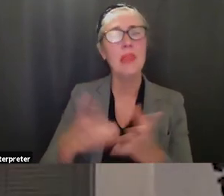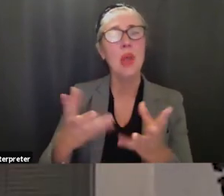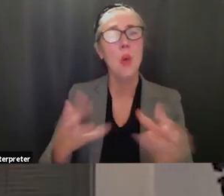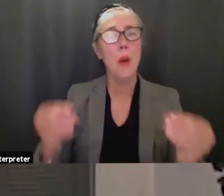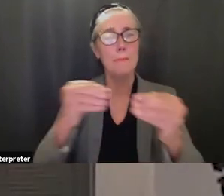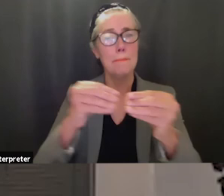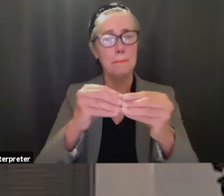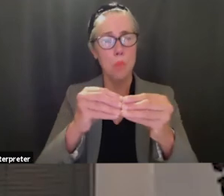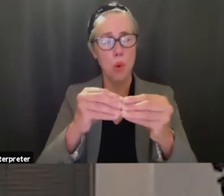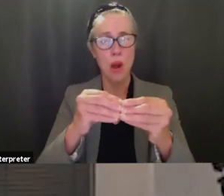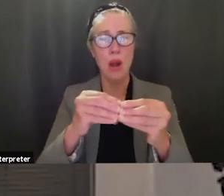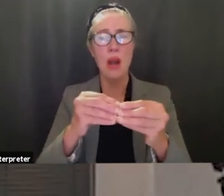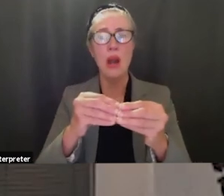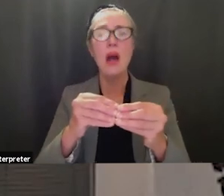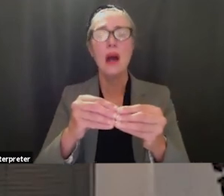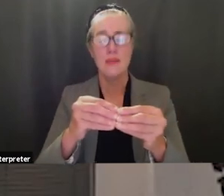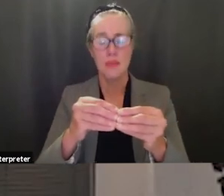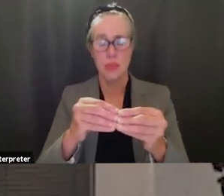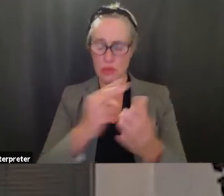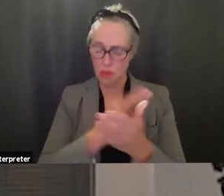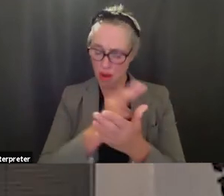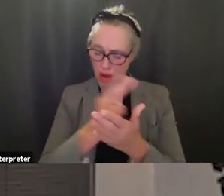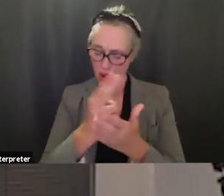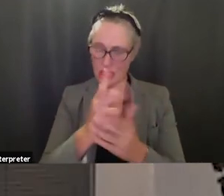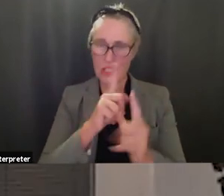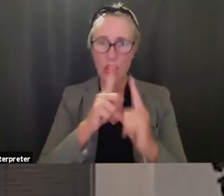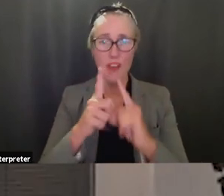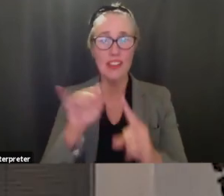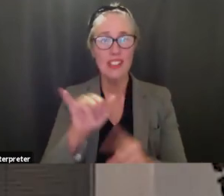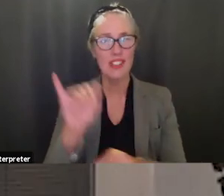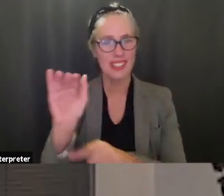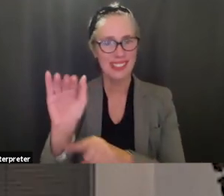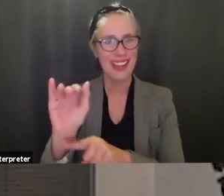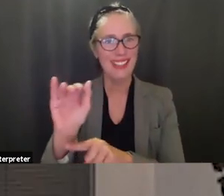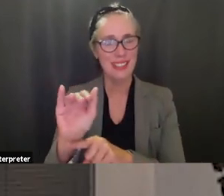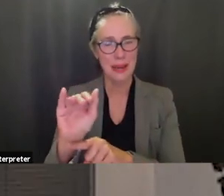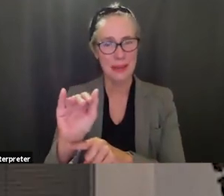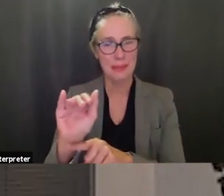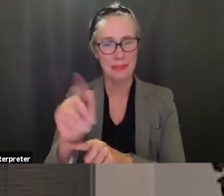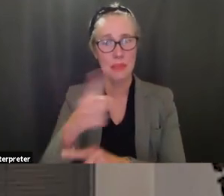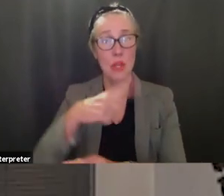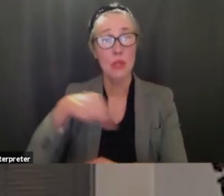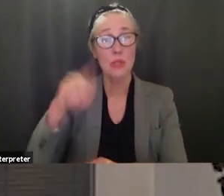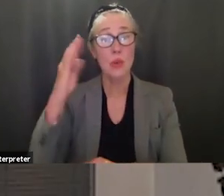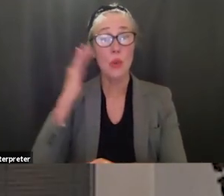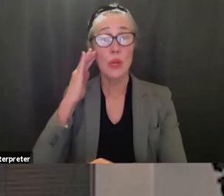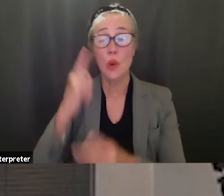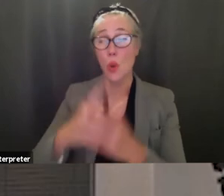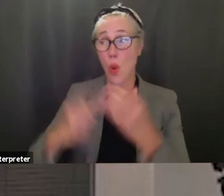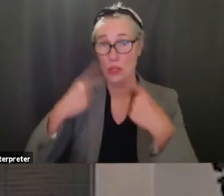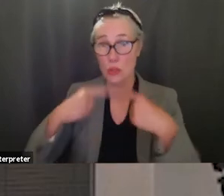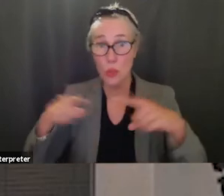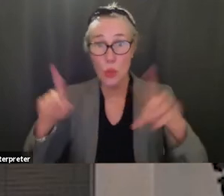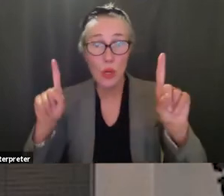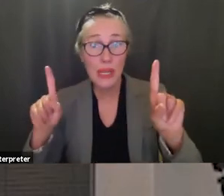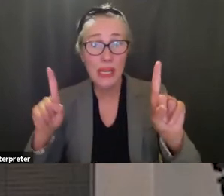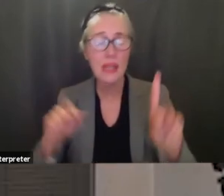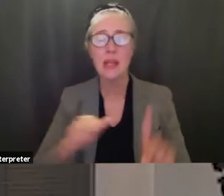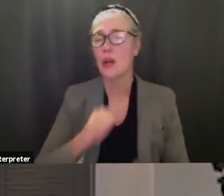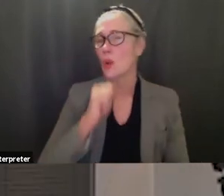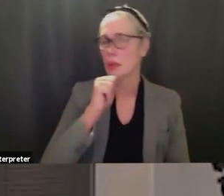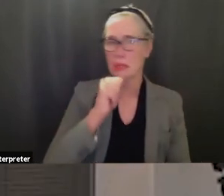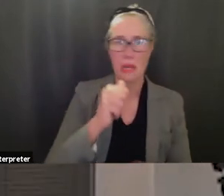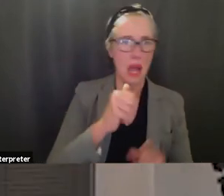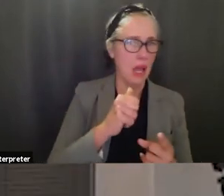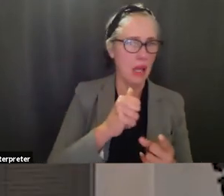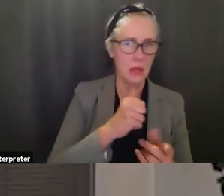of those frank conversations such as you did tonight so that we know what's working what's not working and what